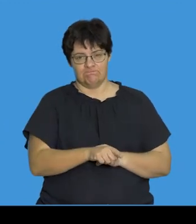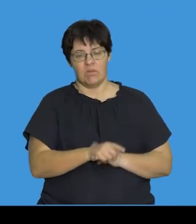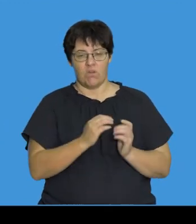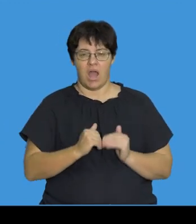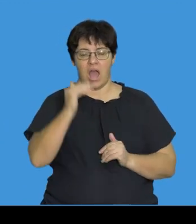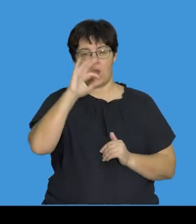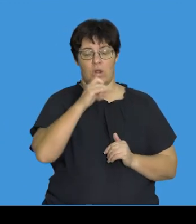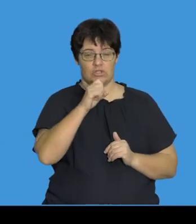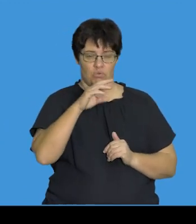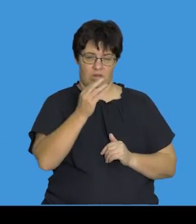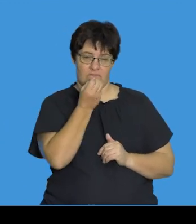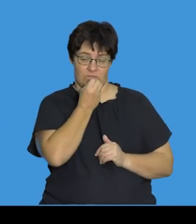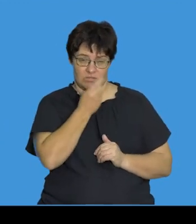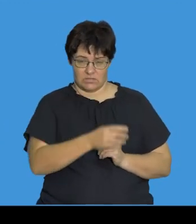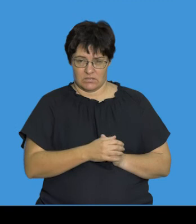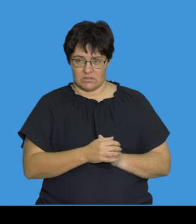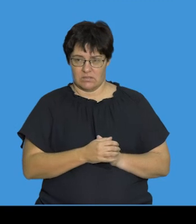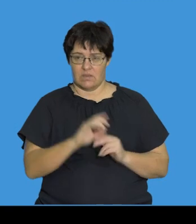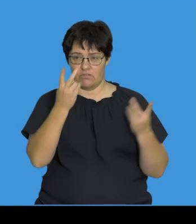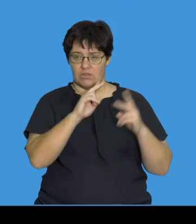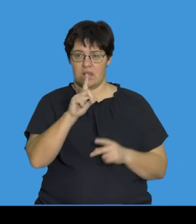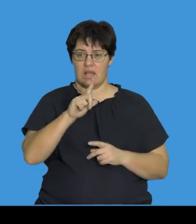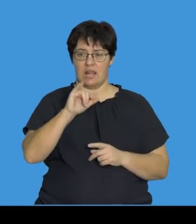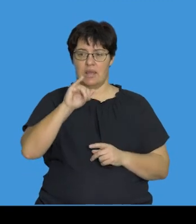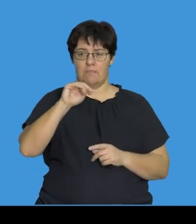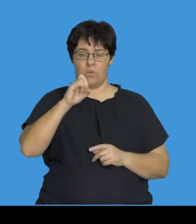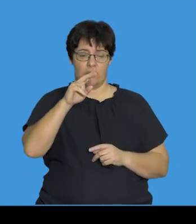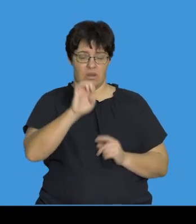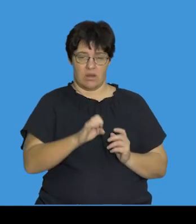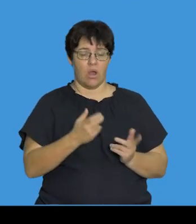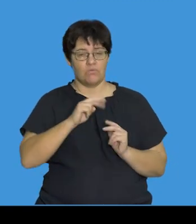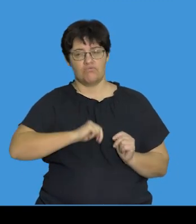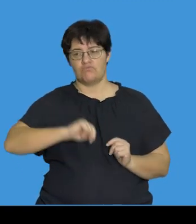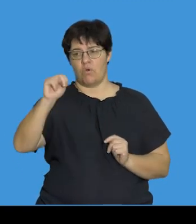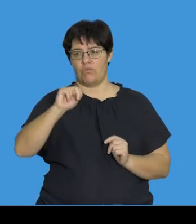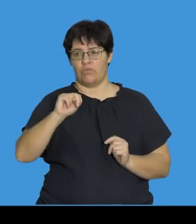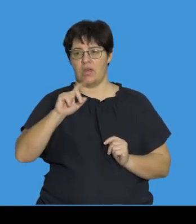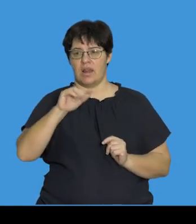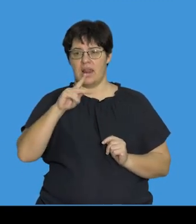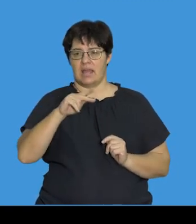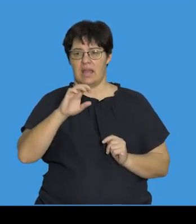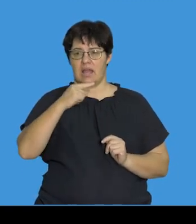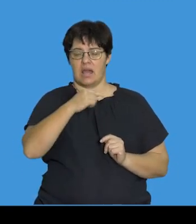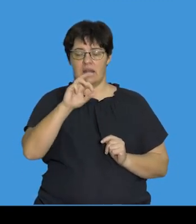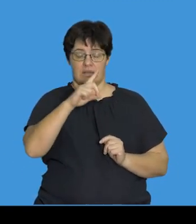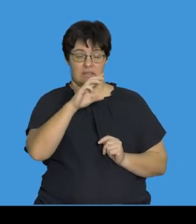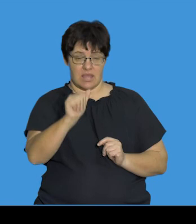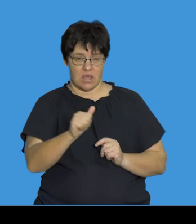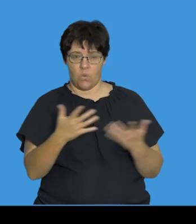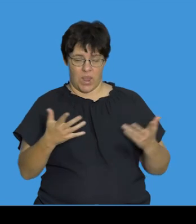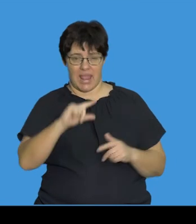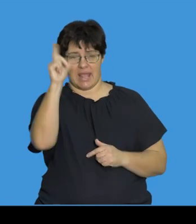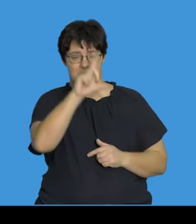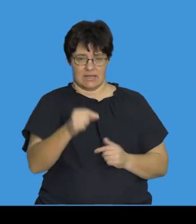high cholesterol diet. So a village in Limon in the northern shores of Lake Garta in